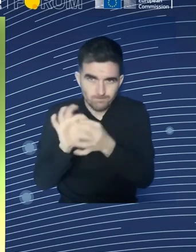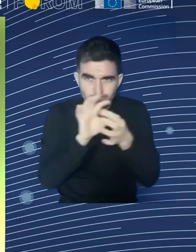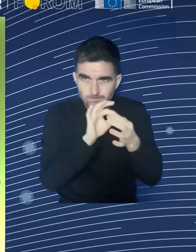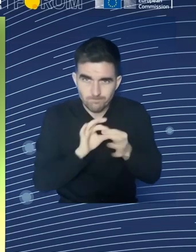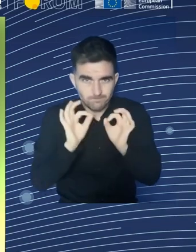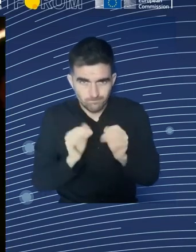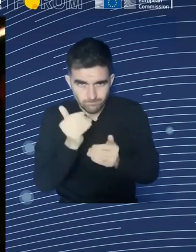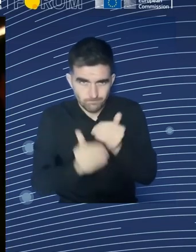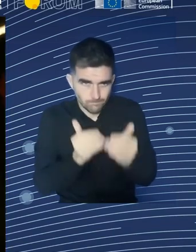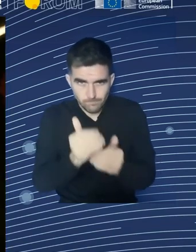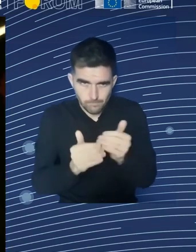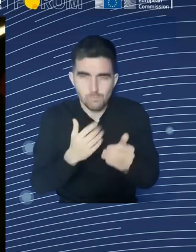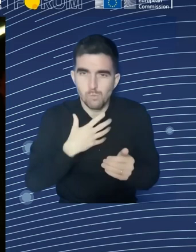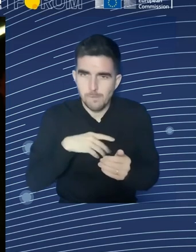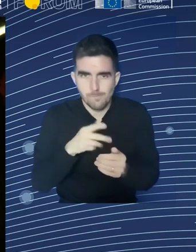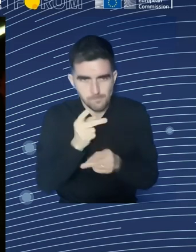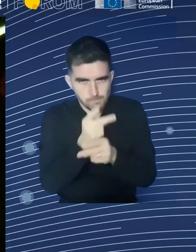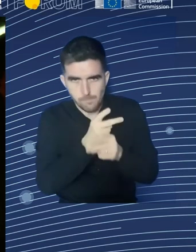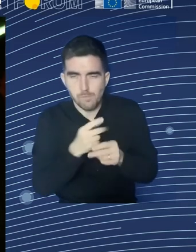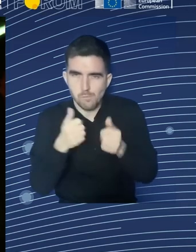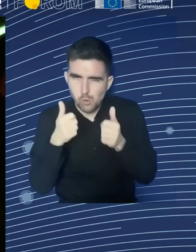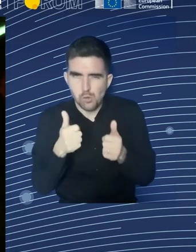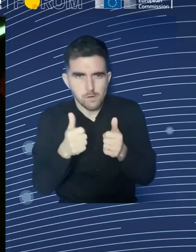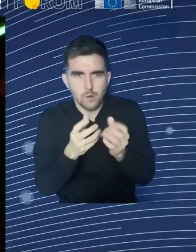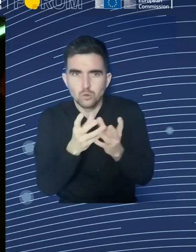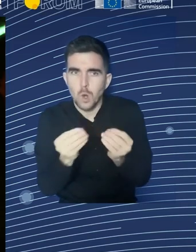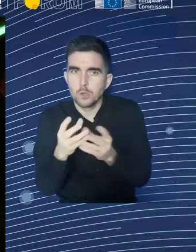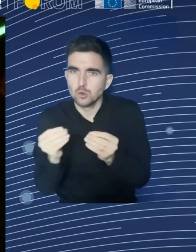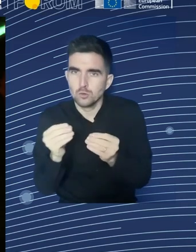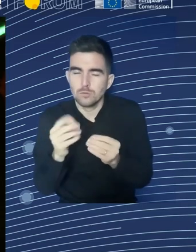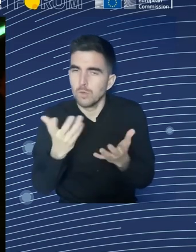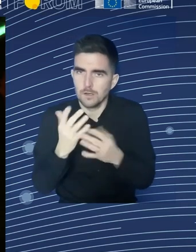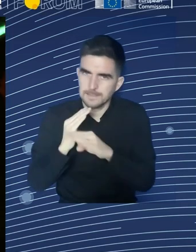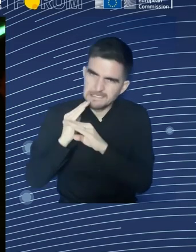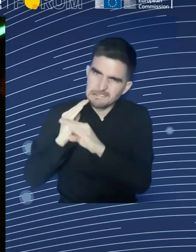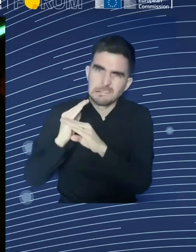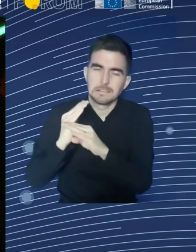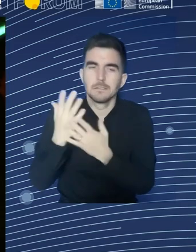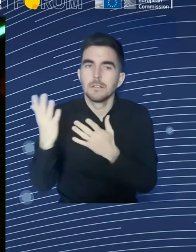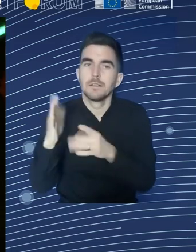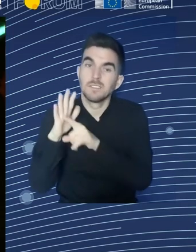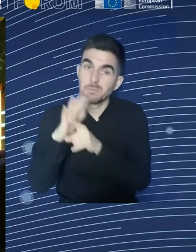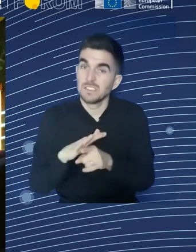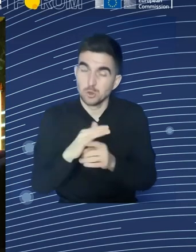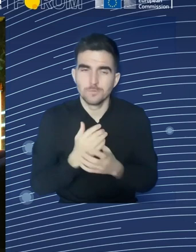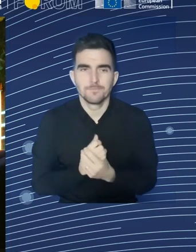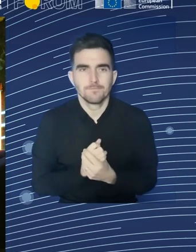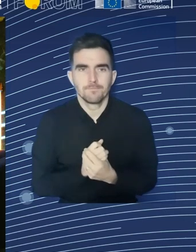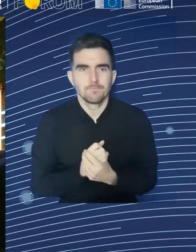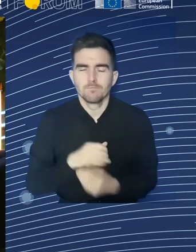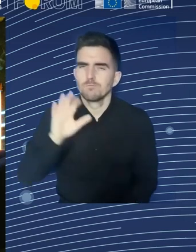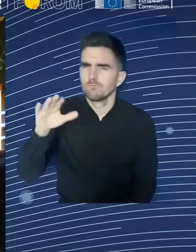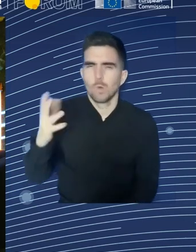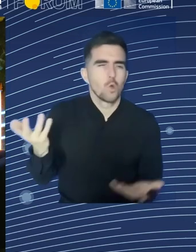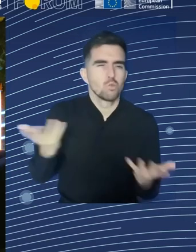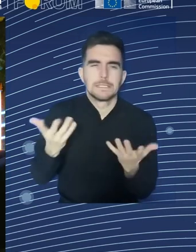what is the biggest failing of the EU in the field of employment or social during this current mandate? Basing